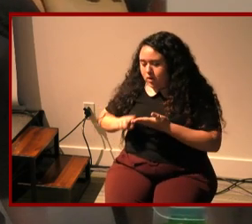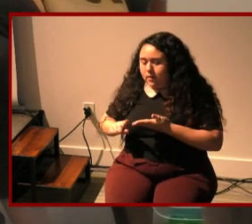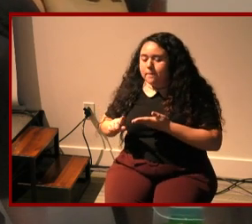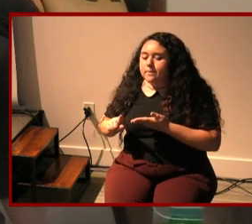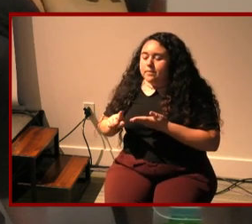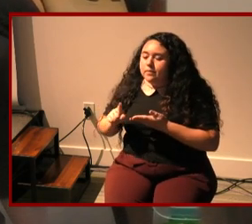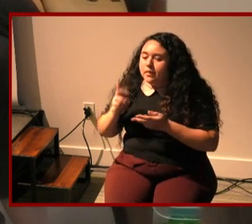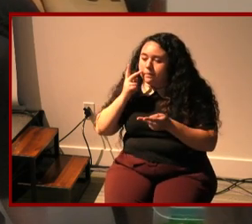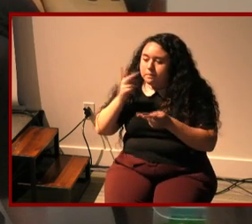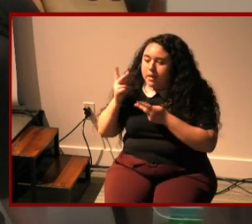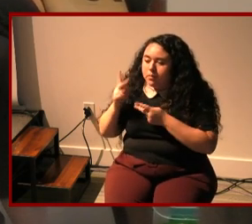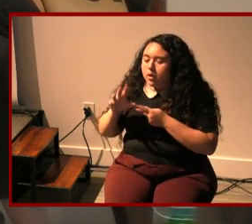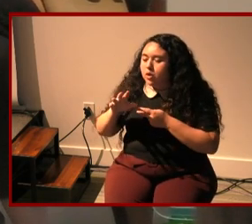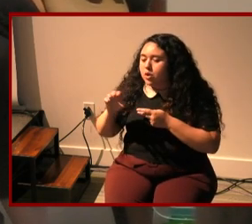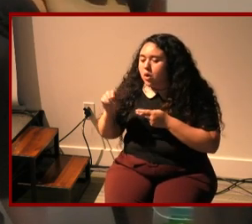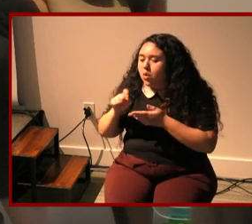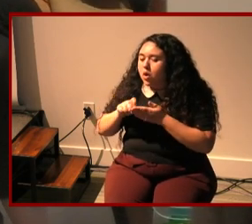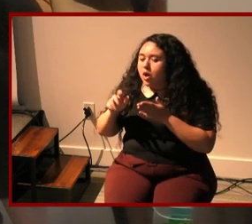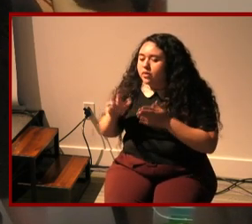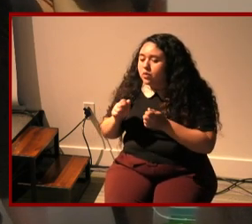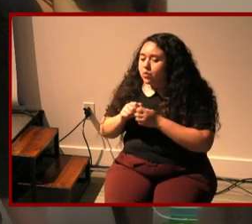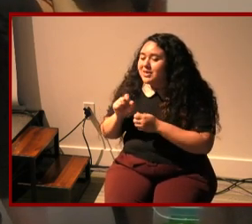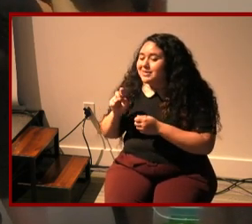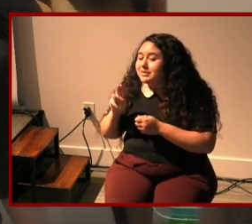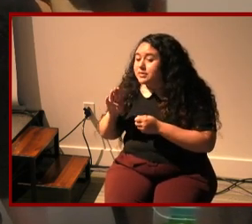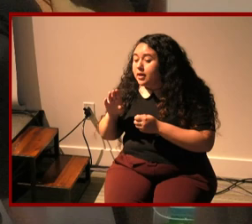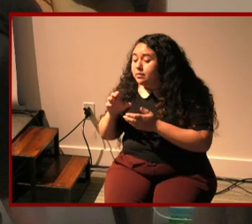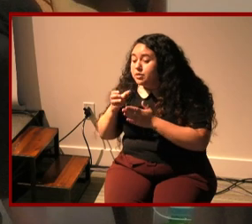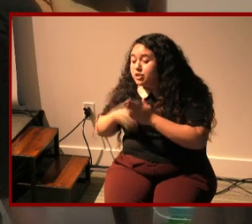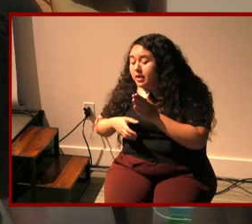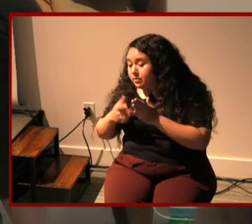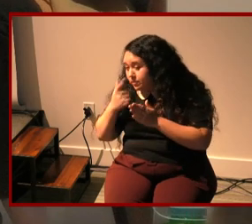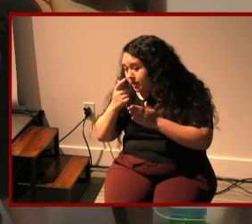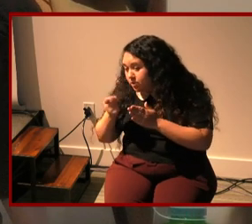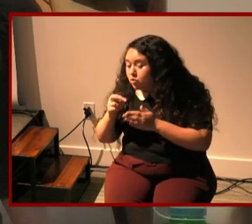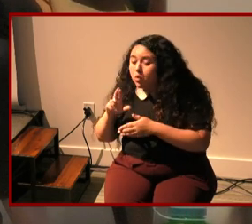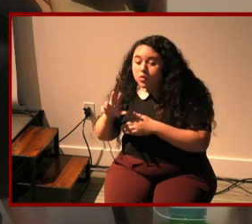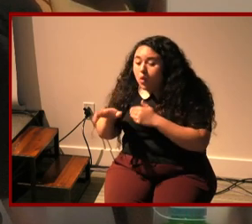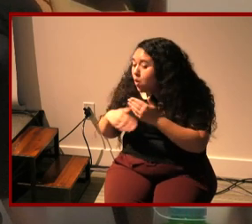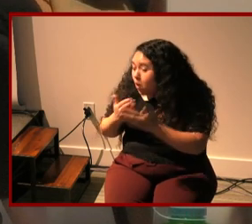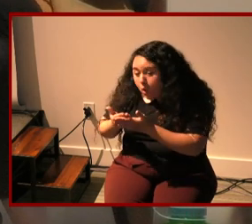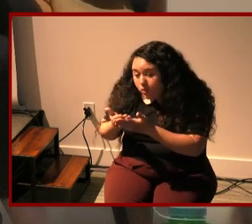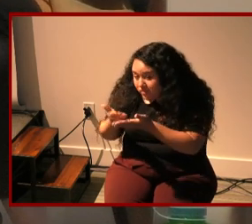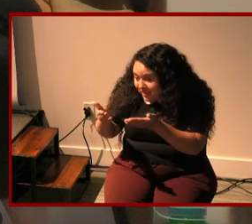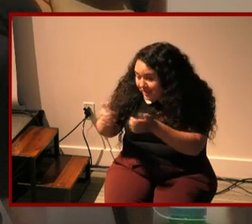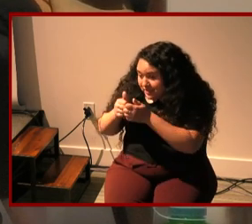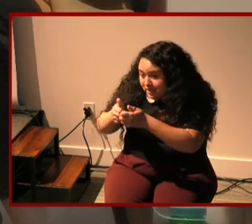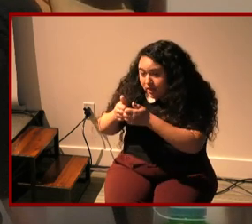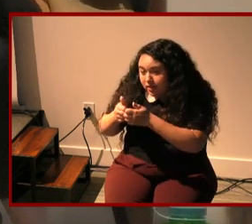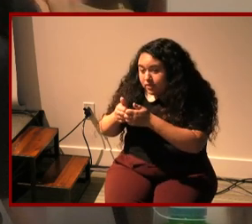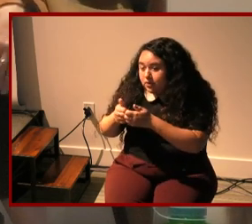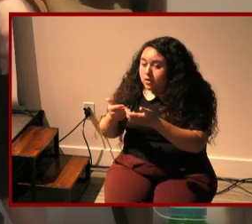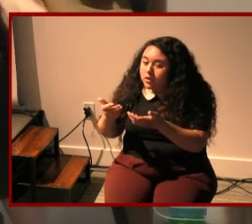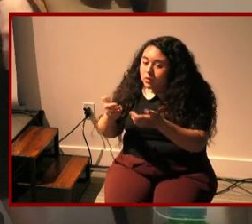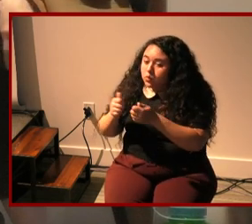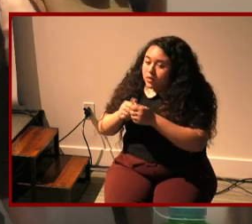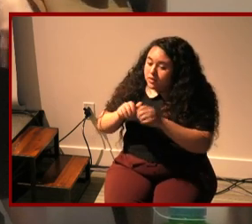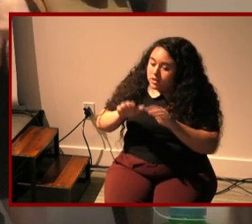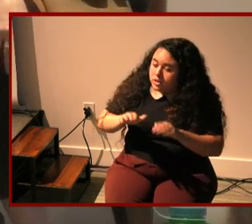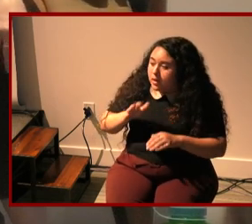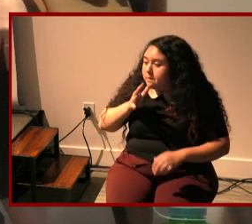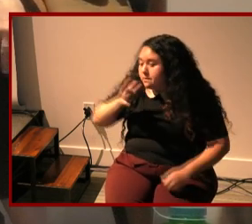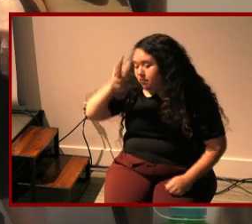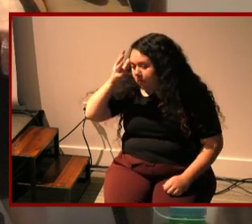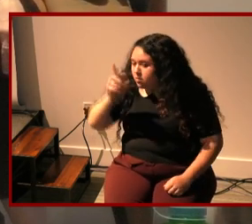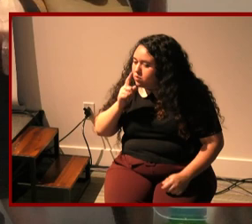-authored with like sub-chapters would be really interesting and then co-authored where the entire manuscript is worked together with the child and the parent would yield some